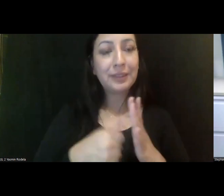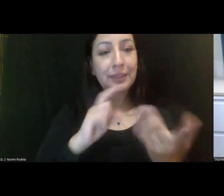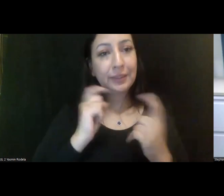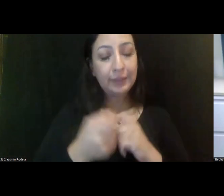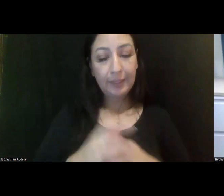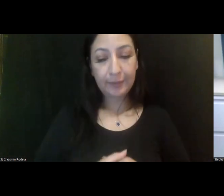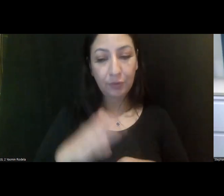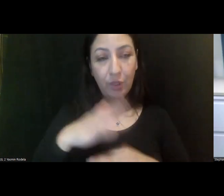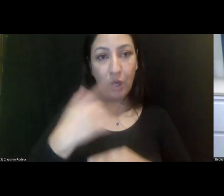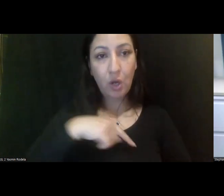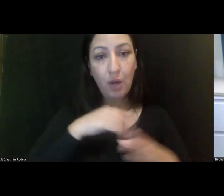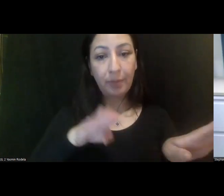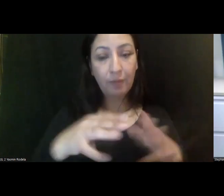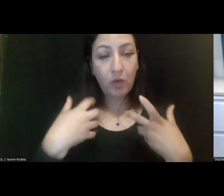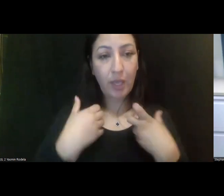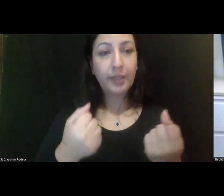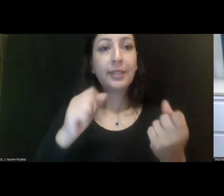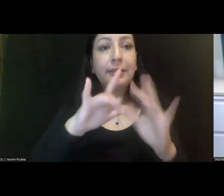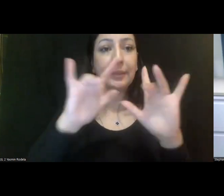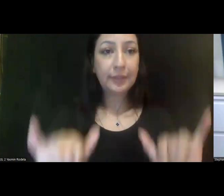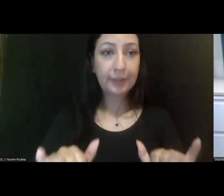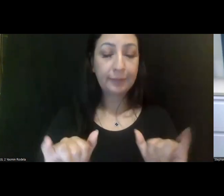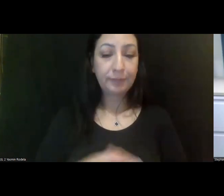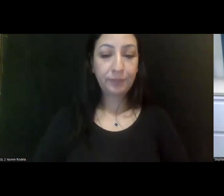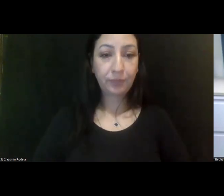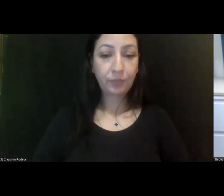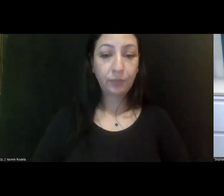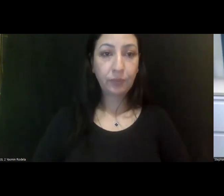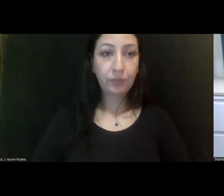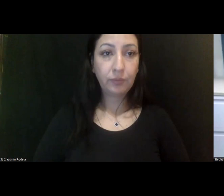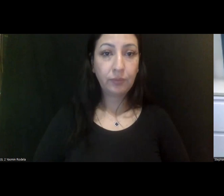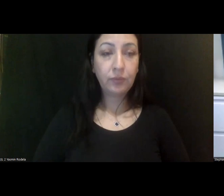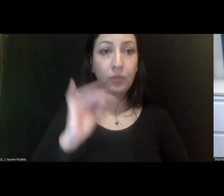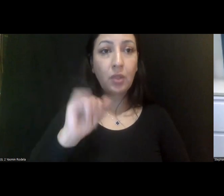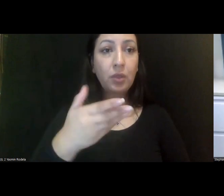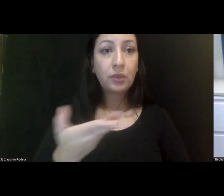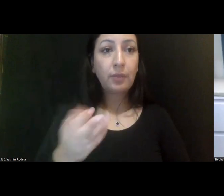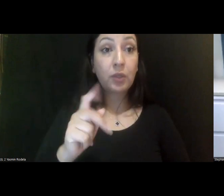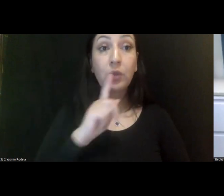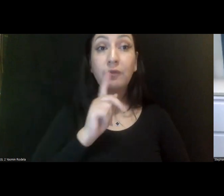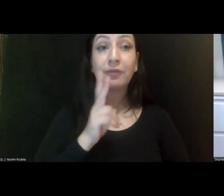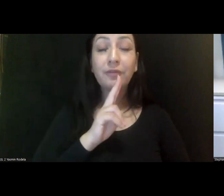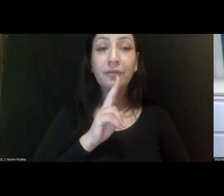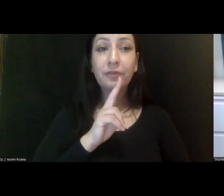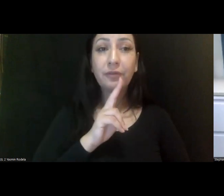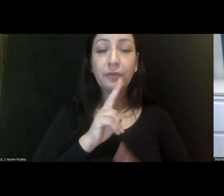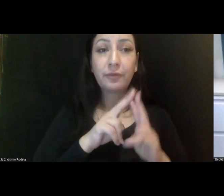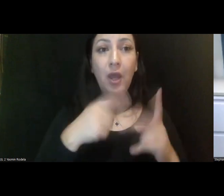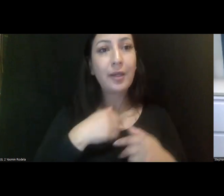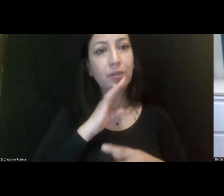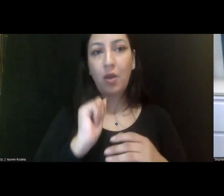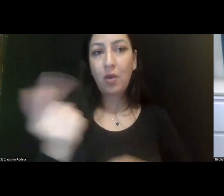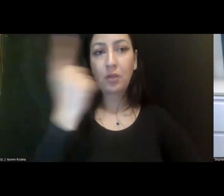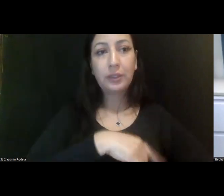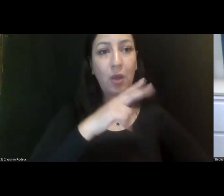on our behavioral health system. Um, so those are some of the, I mean, it's very, there's, I could talk all day,